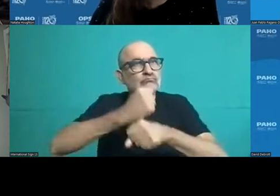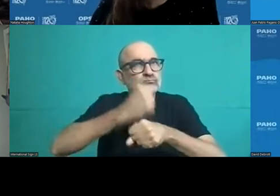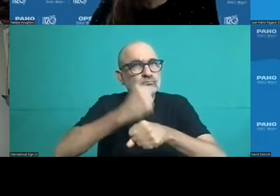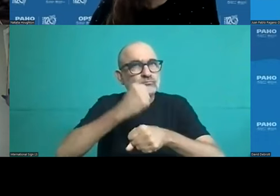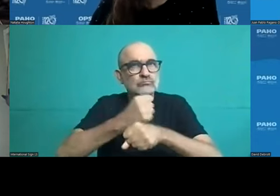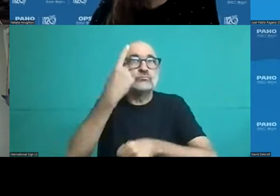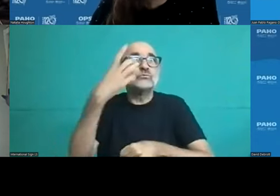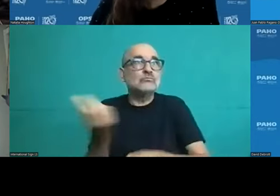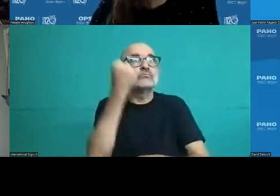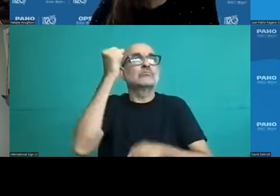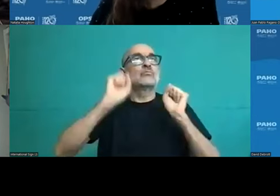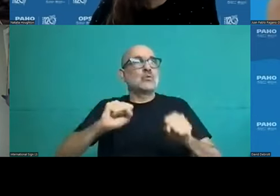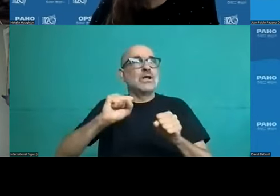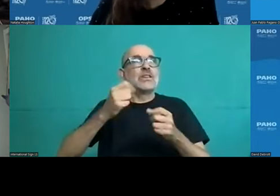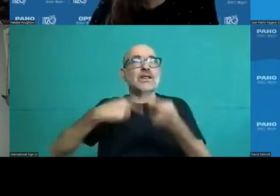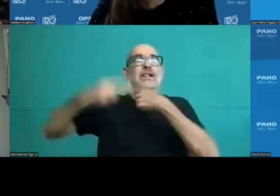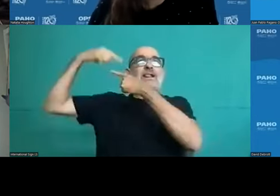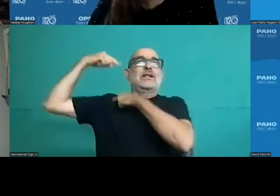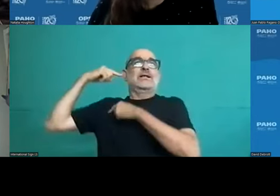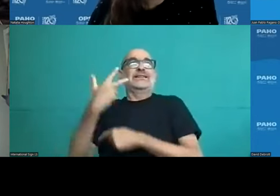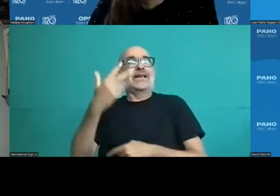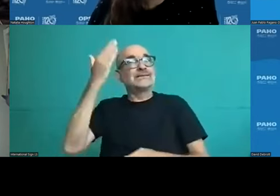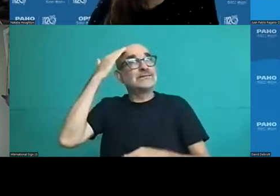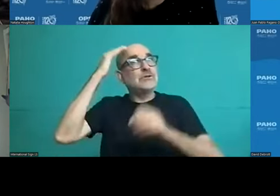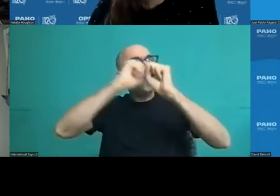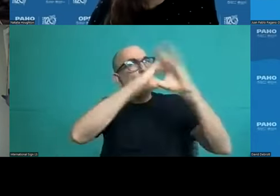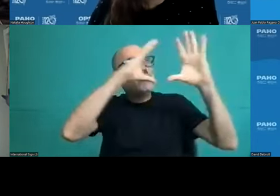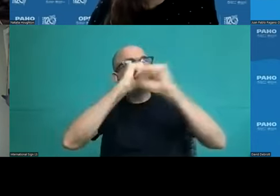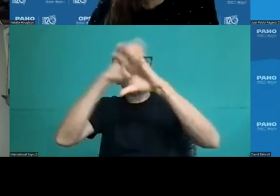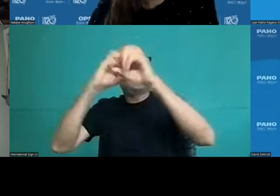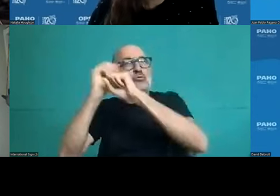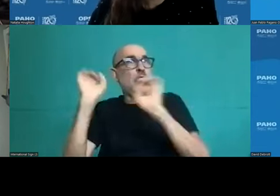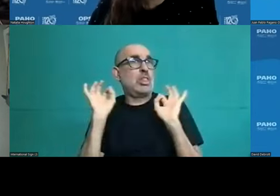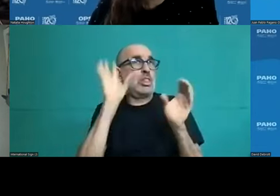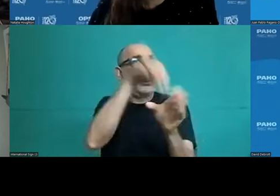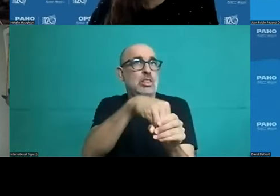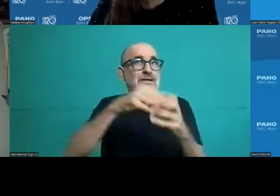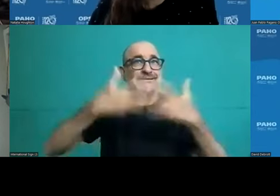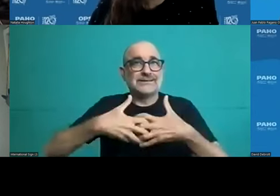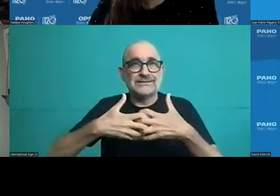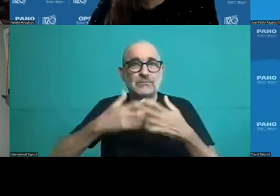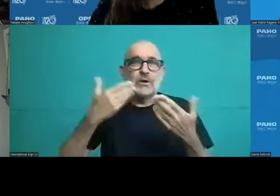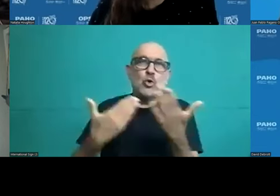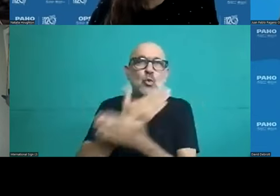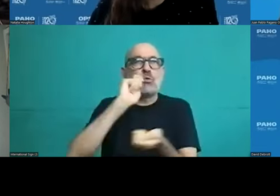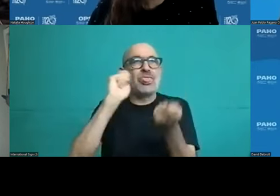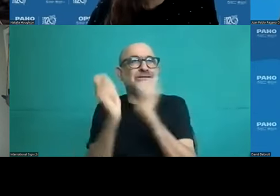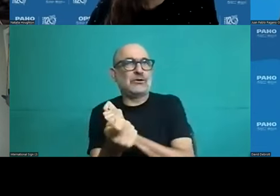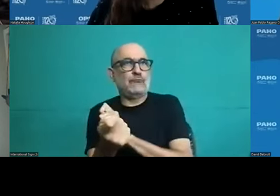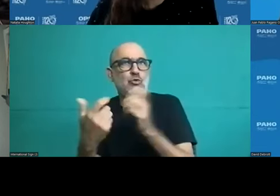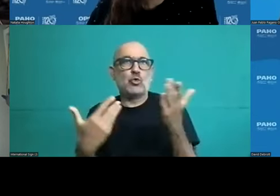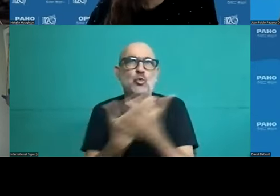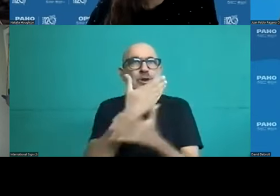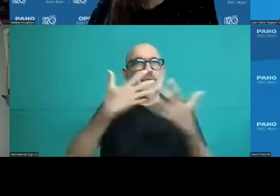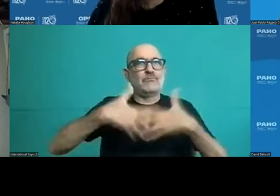rising challenges and see how private sector regulations can